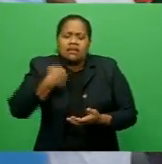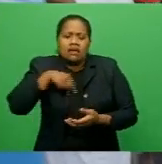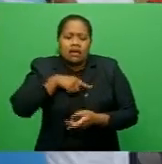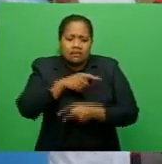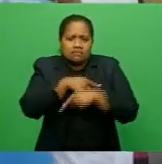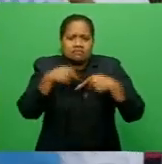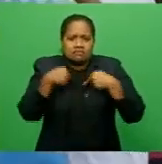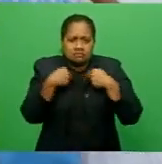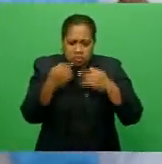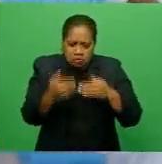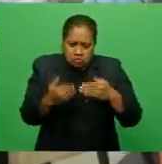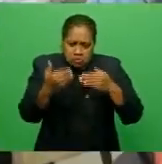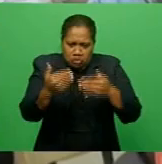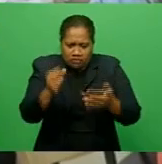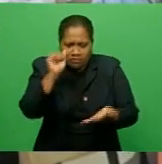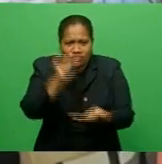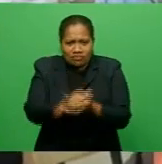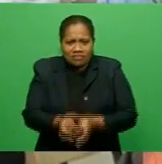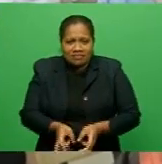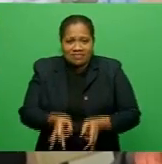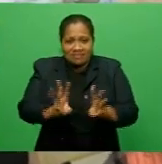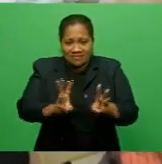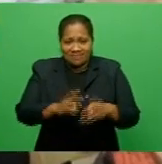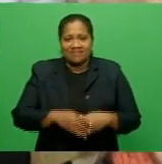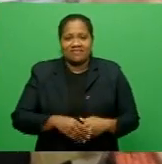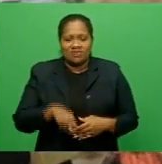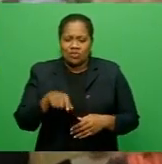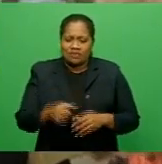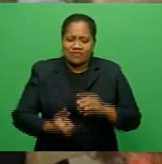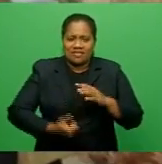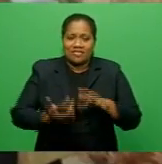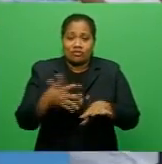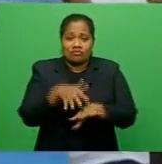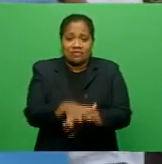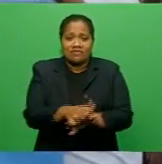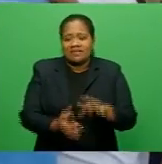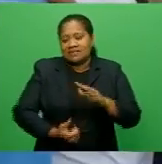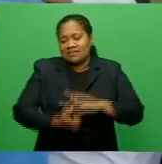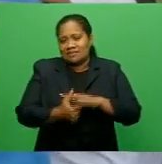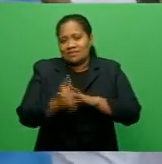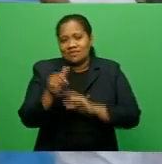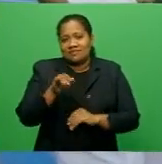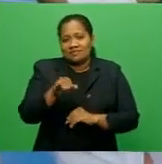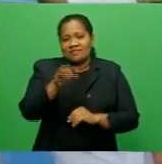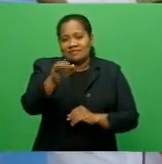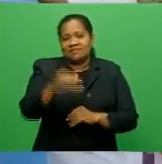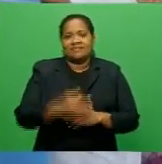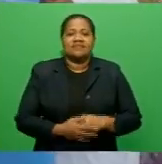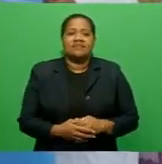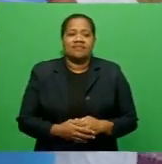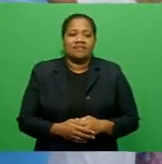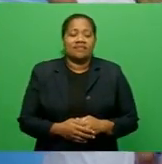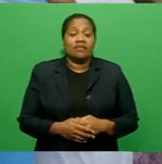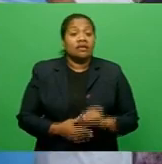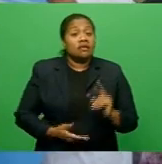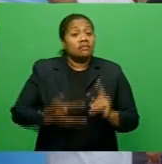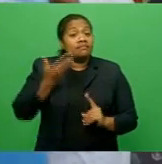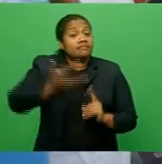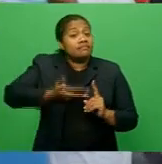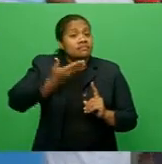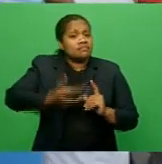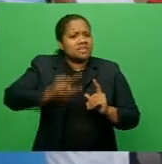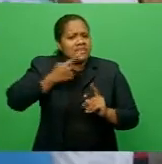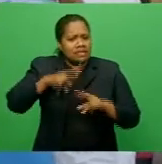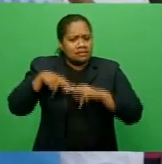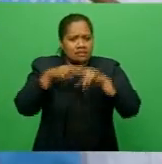right direction for an inclusive and accessible future. UN resident coordinator Sanaka Samarasini says, Fiji